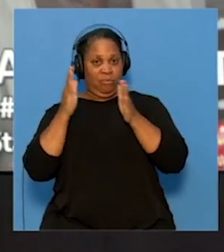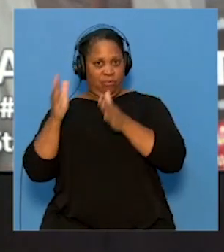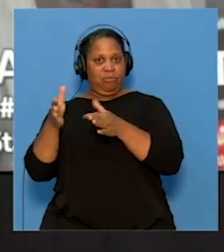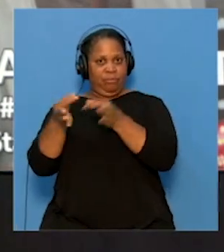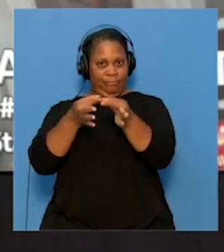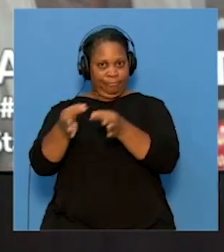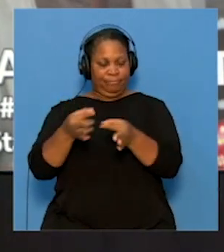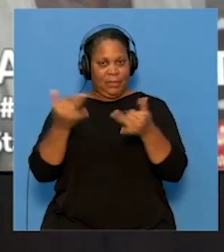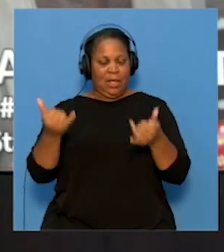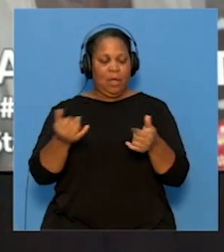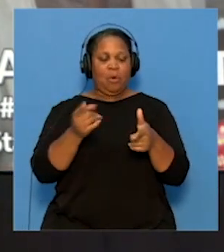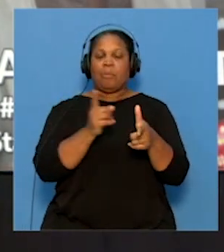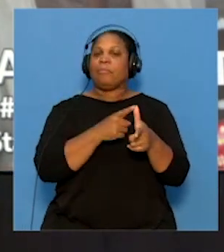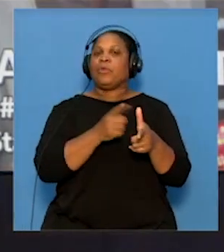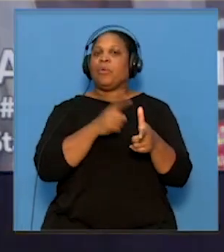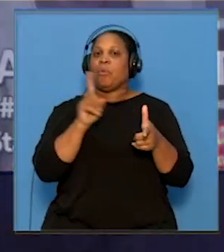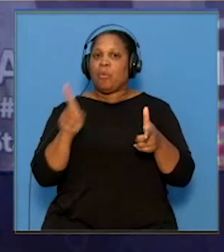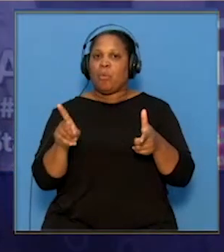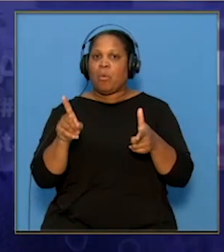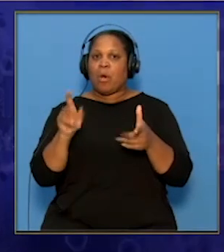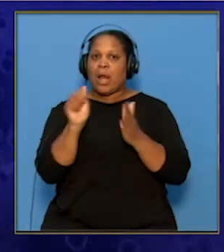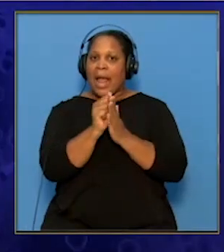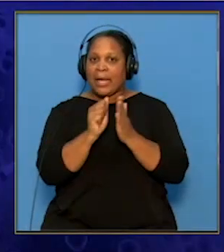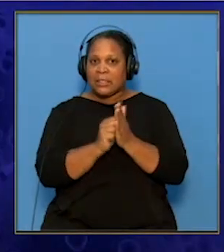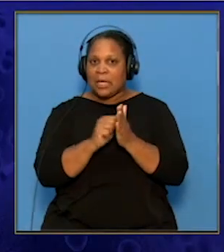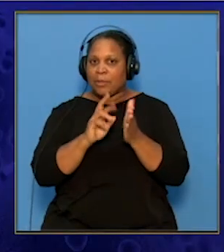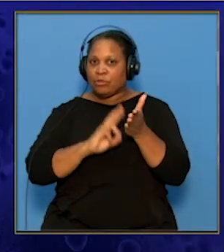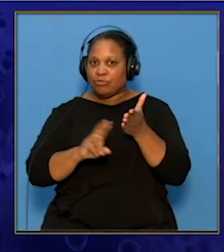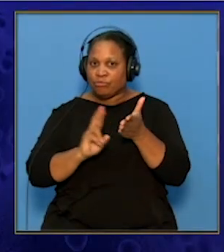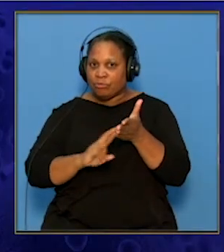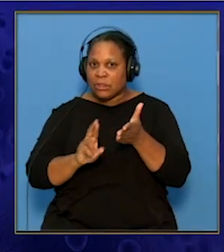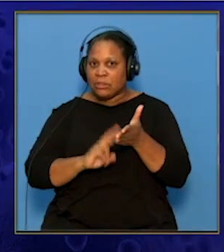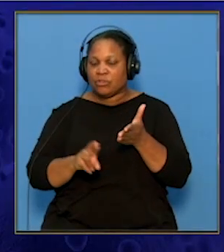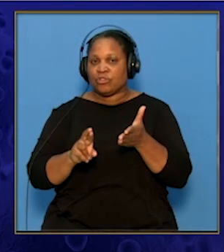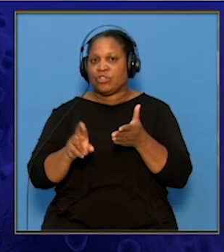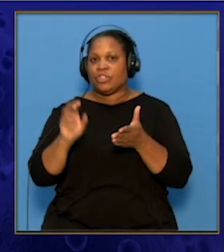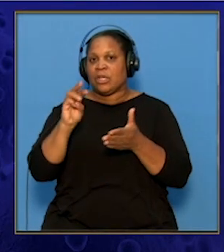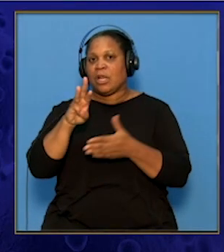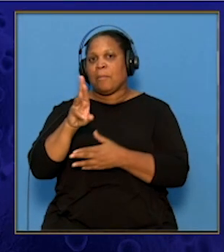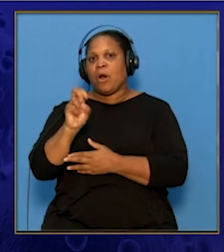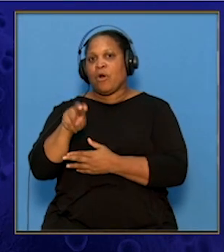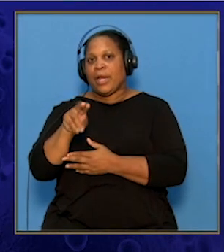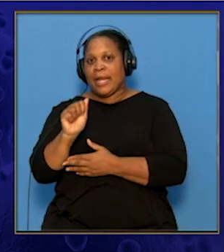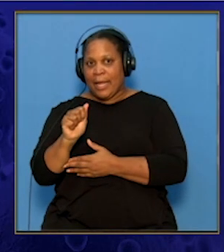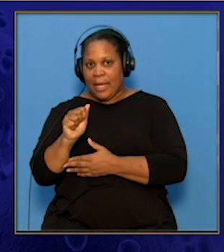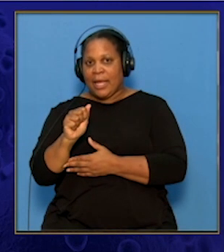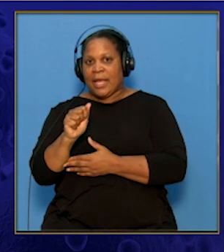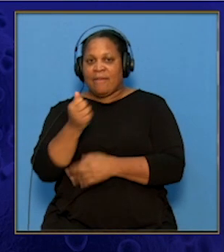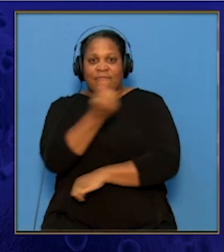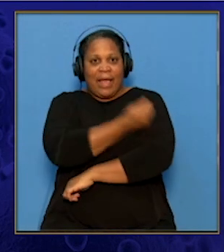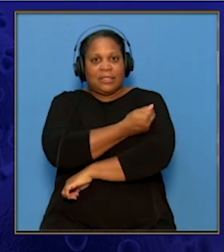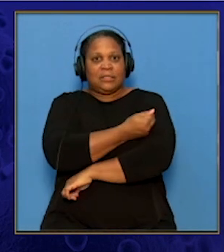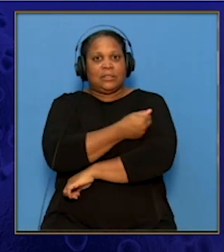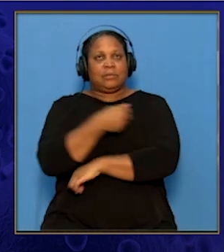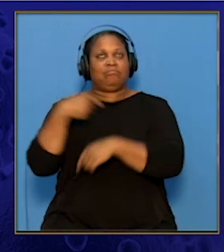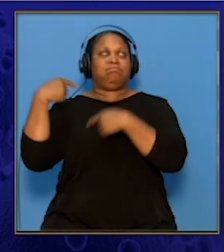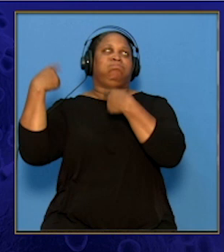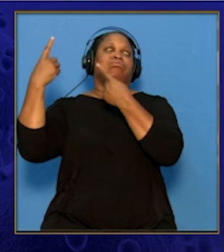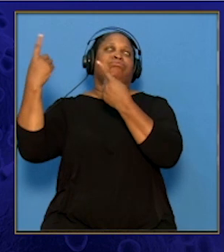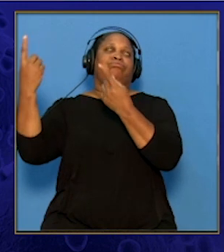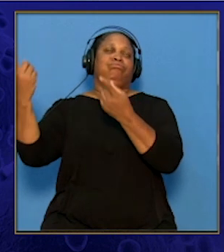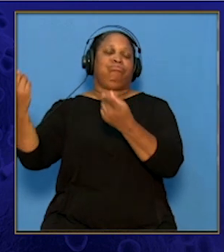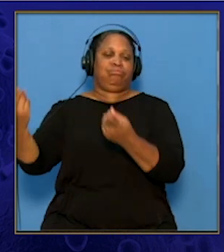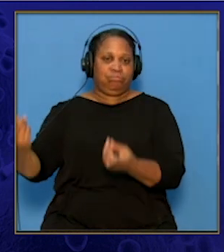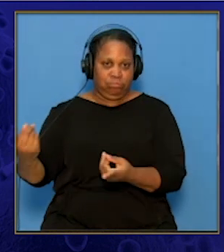one, academic research on coronaviruses and mRNA vaccines have been going on for decades.